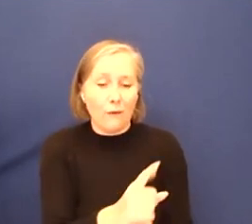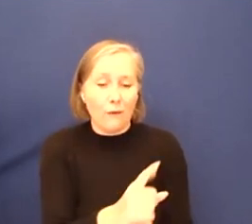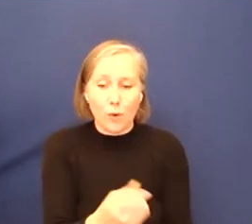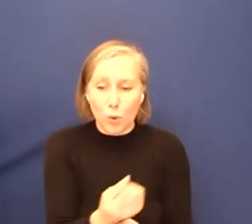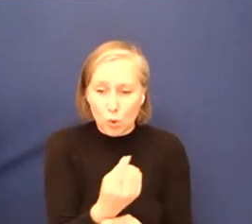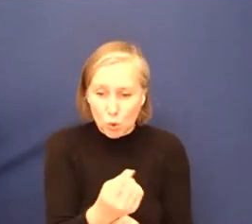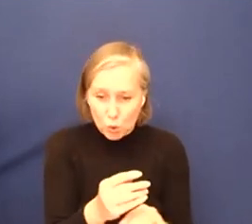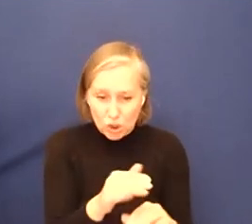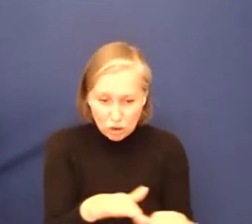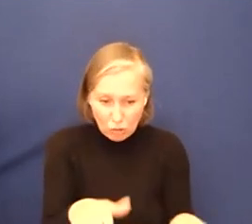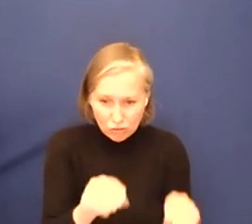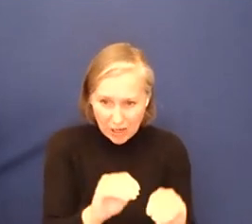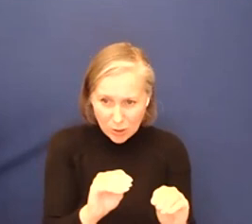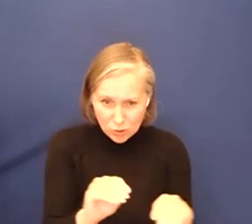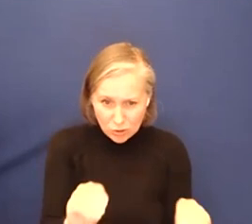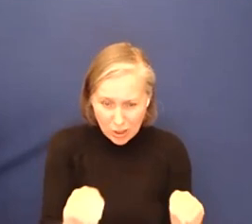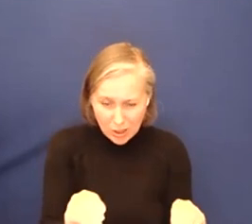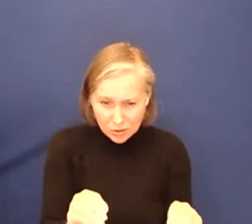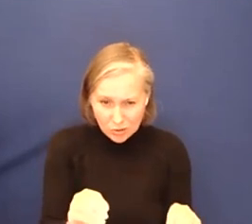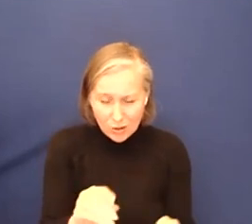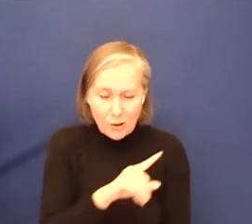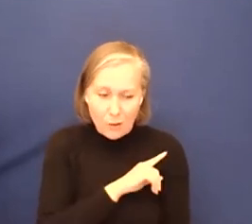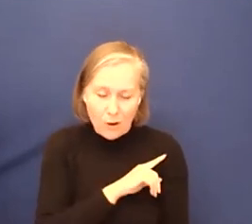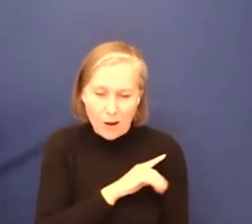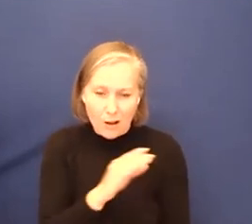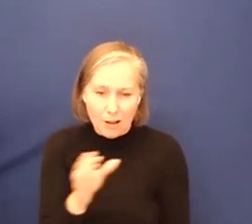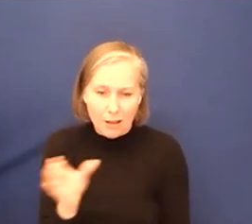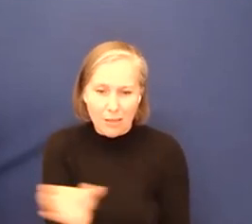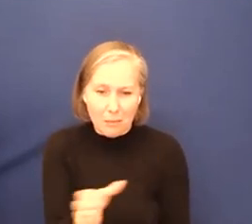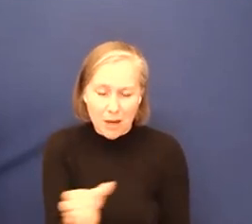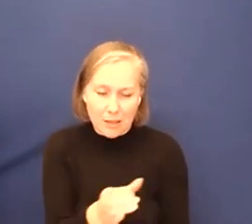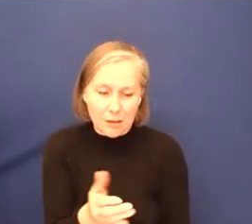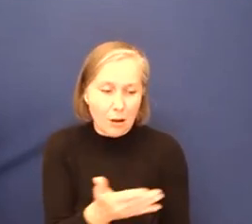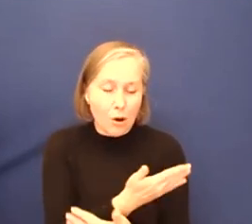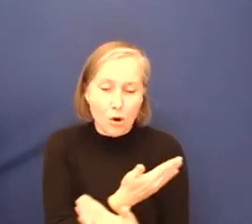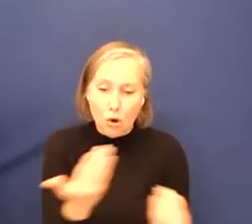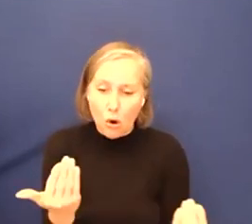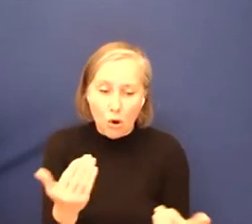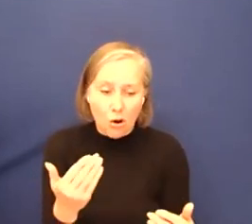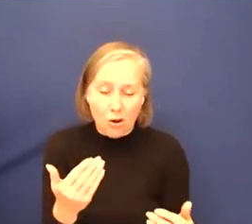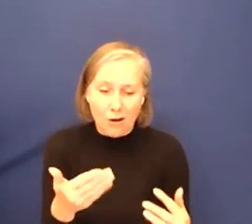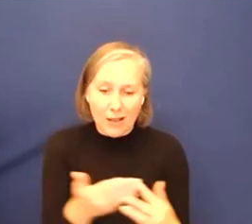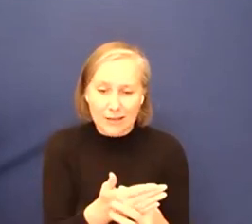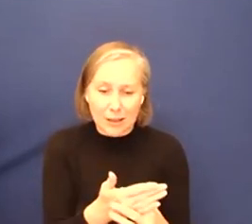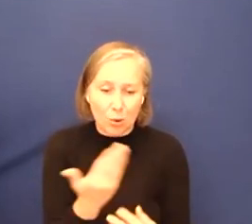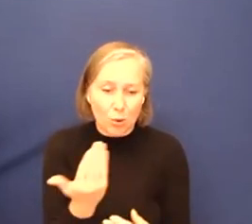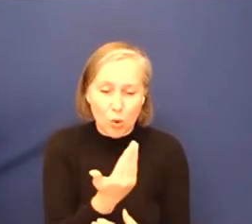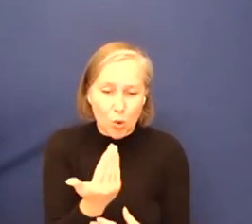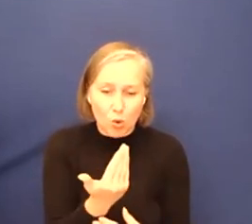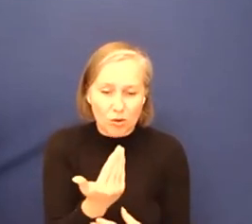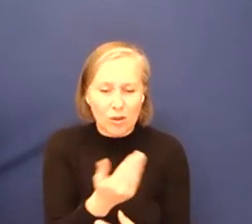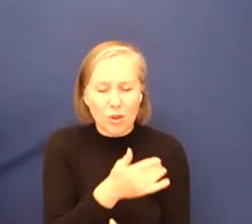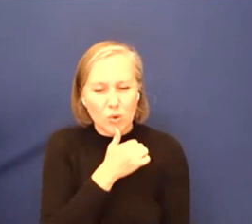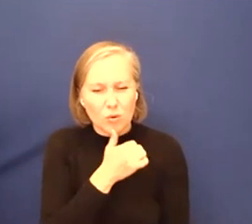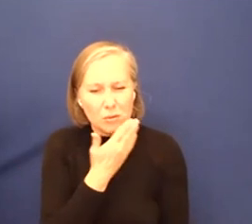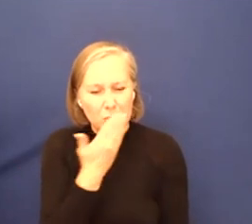because they are placed in the non-accessible schools. And, um, usually they don't have their